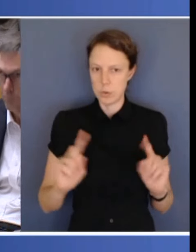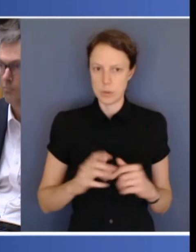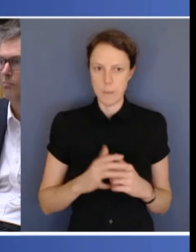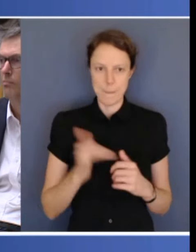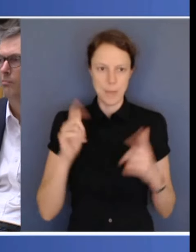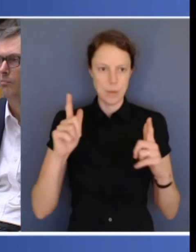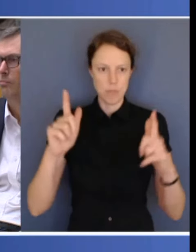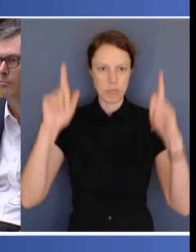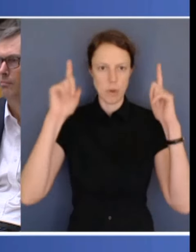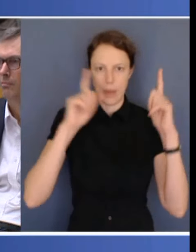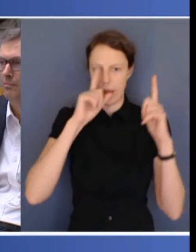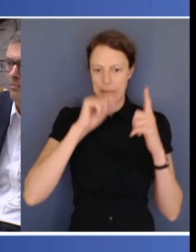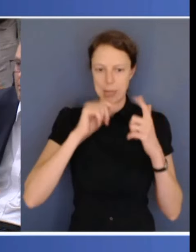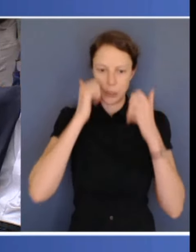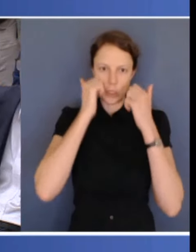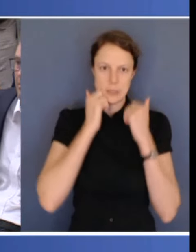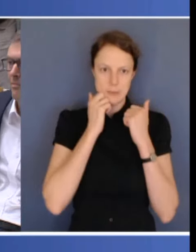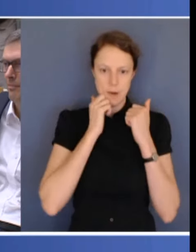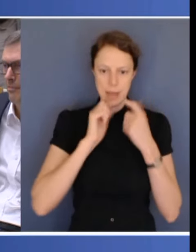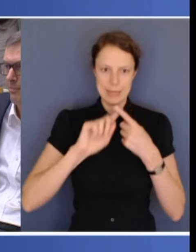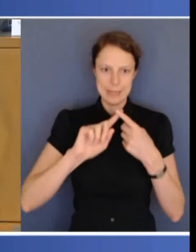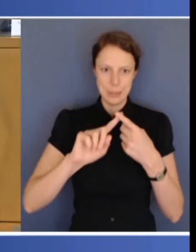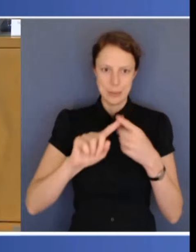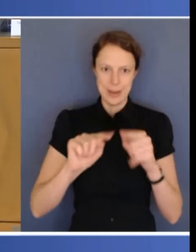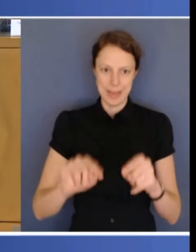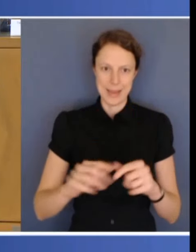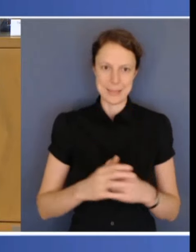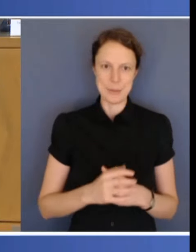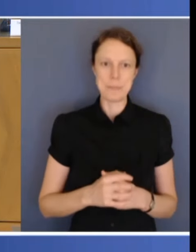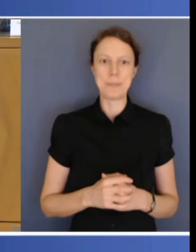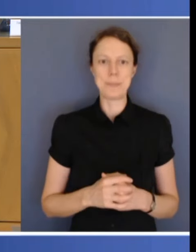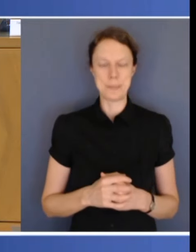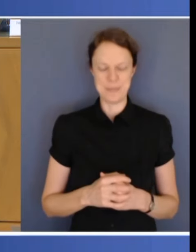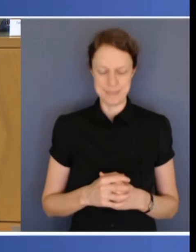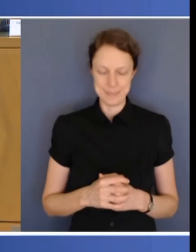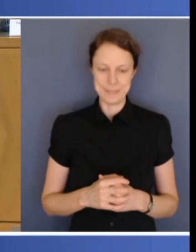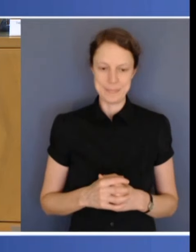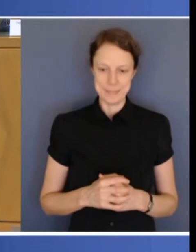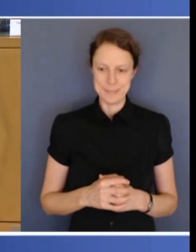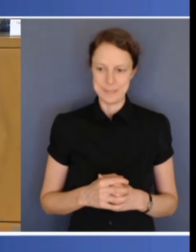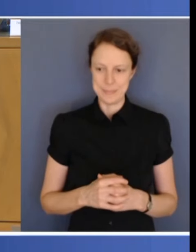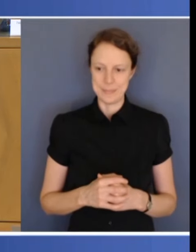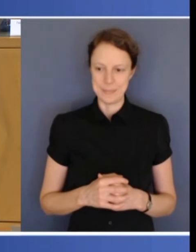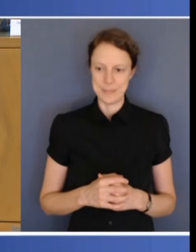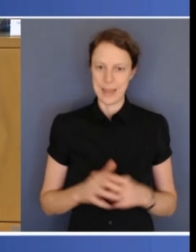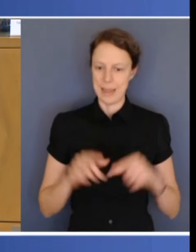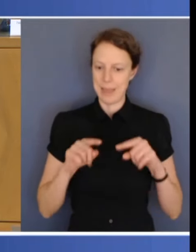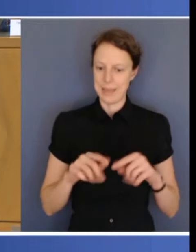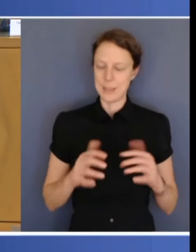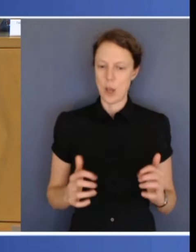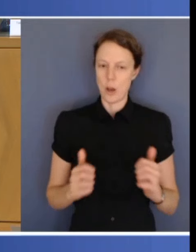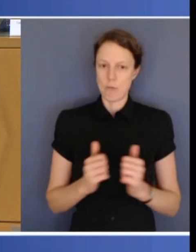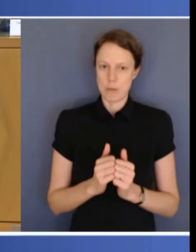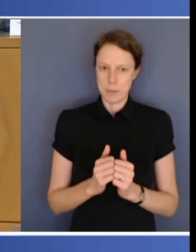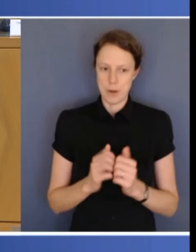its continuation. This was an agreement that was